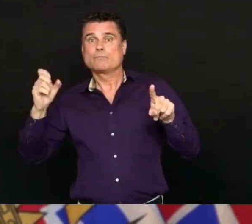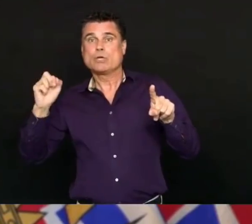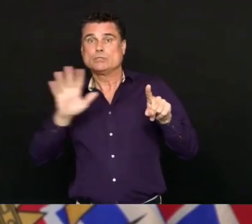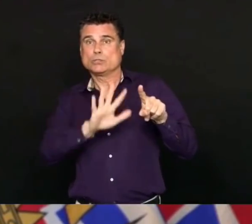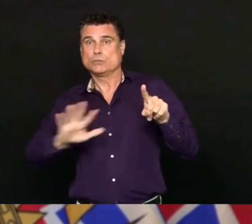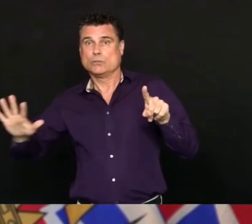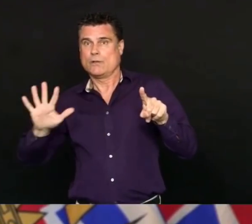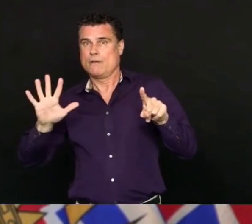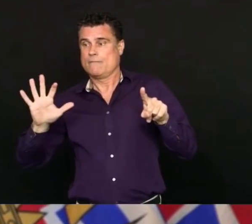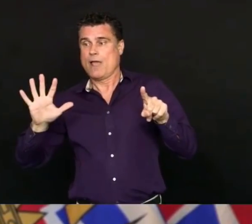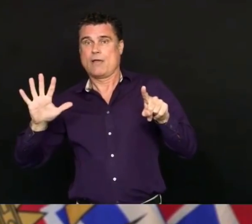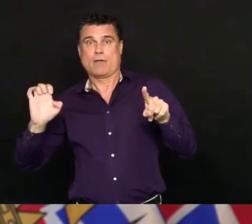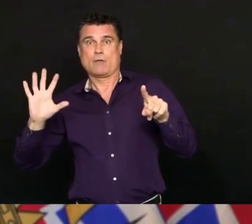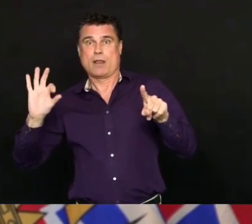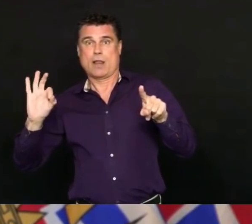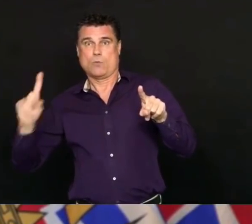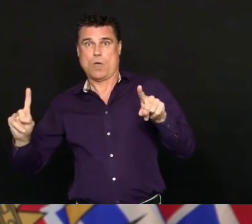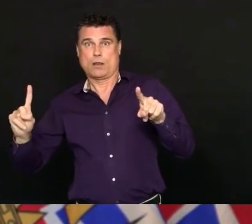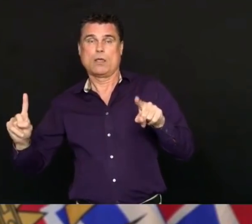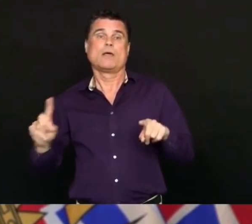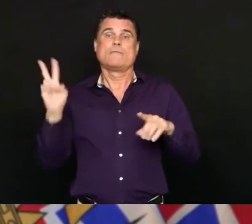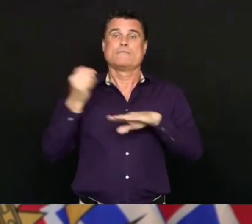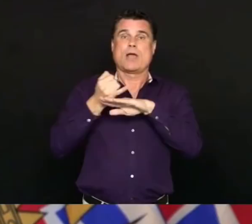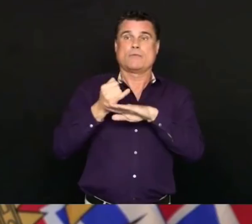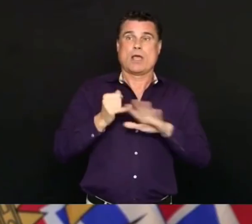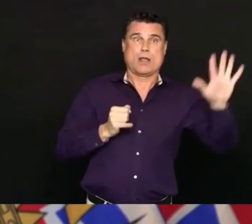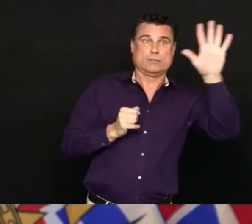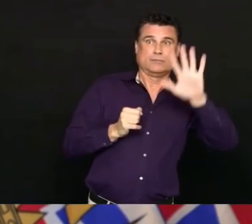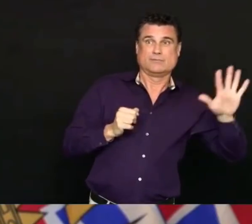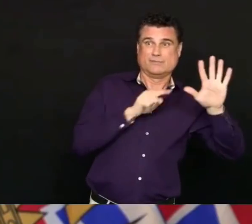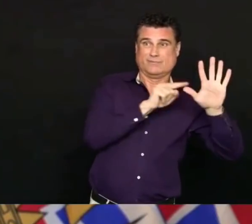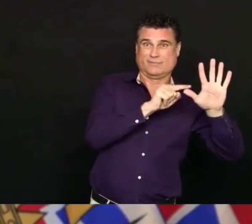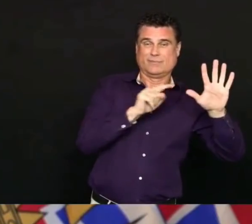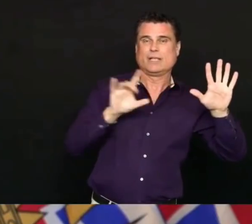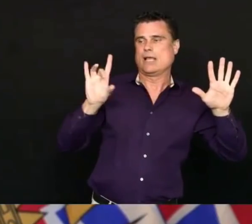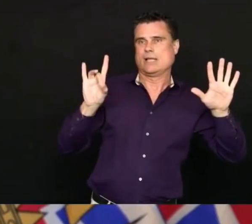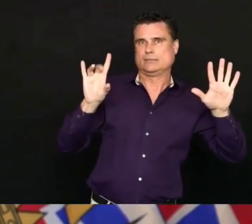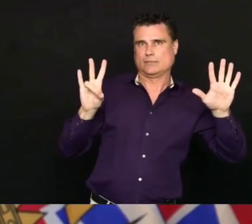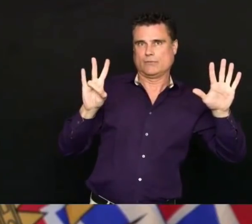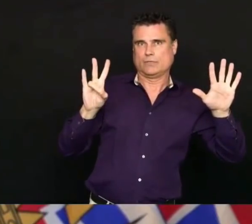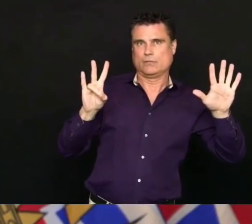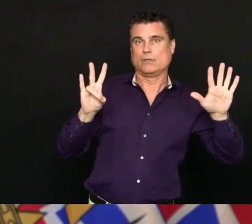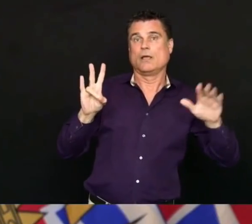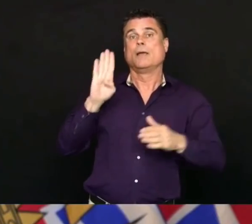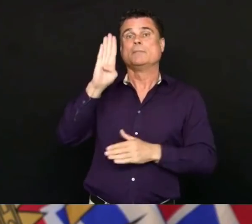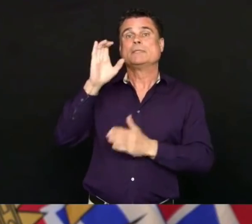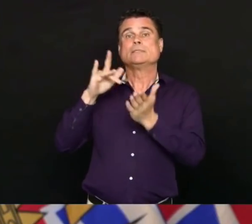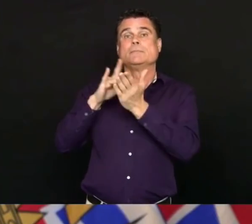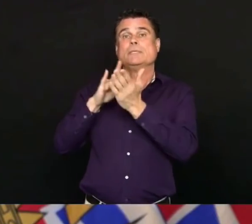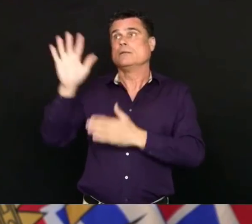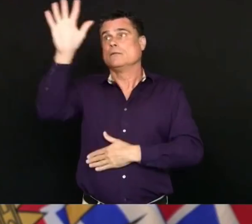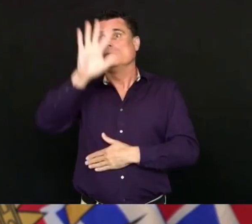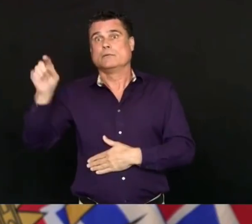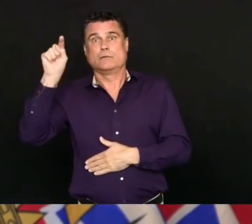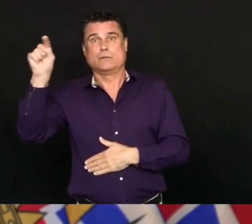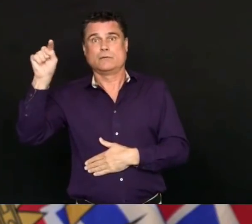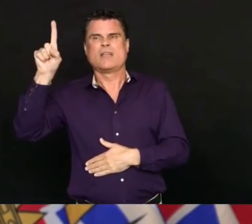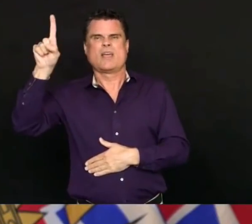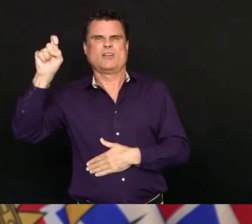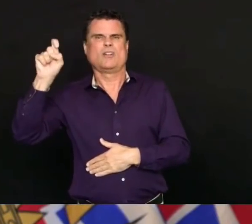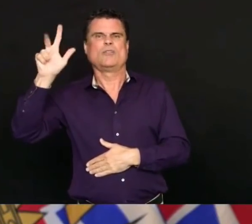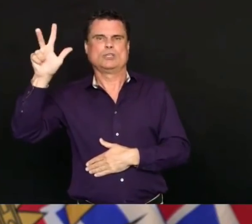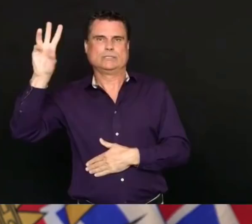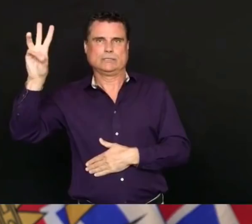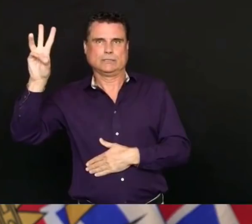Health Region, 87 people here on Vancouver Island, 136 in the Interior Health Region and